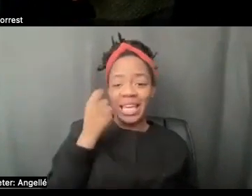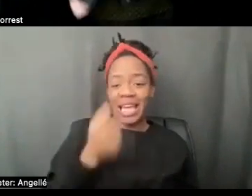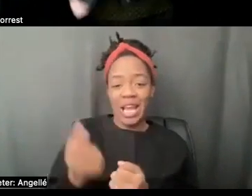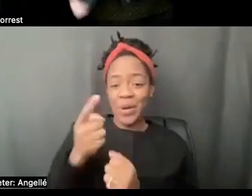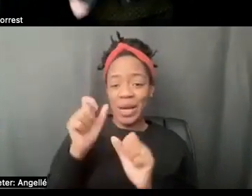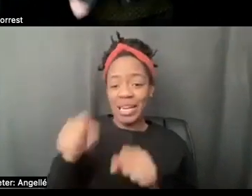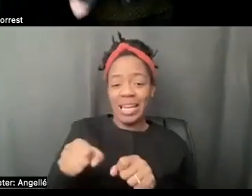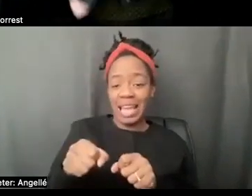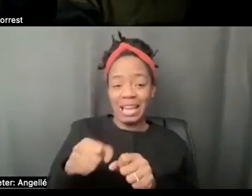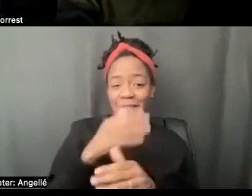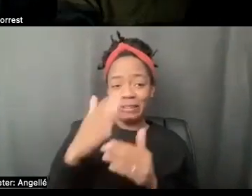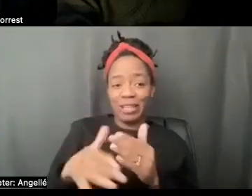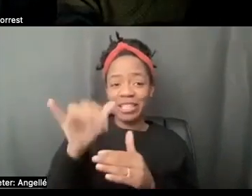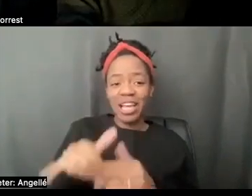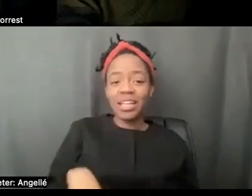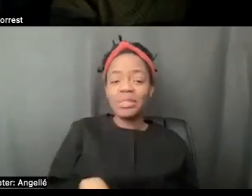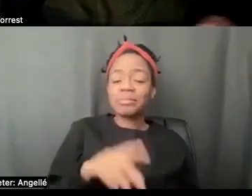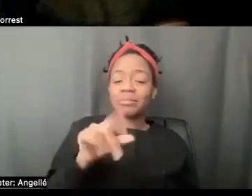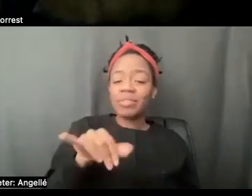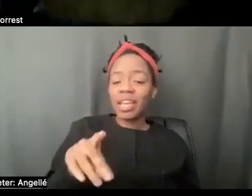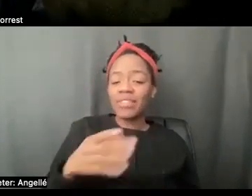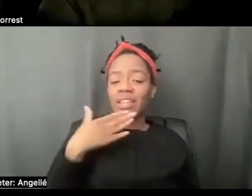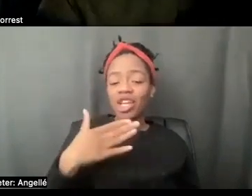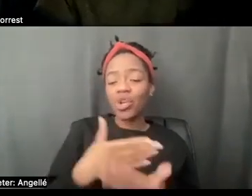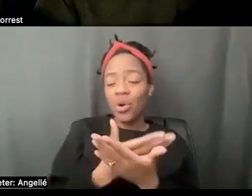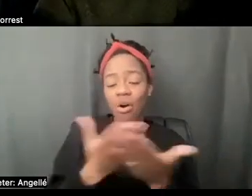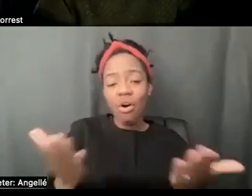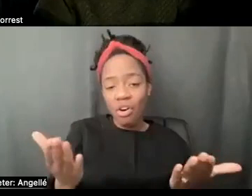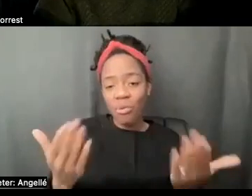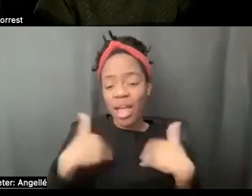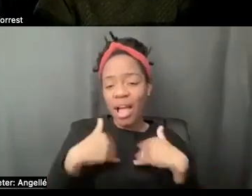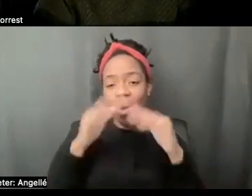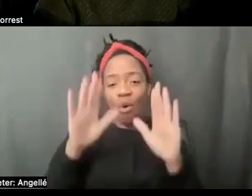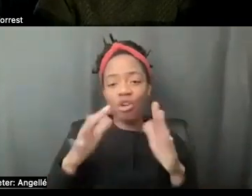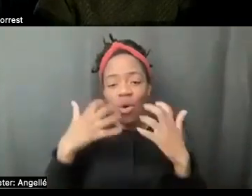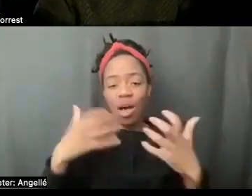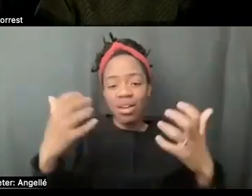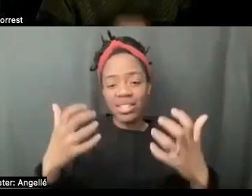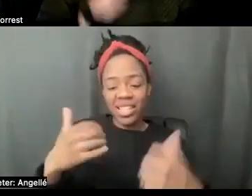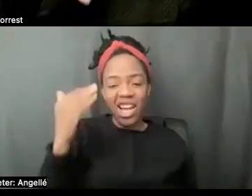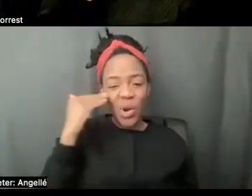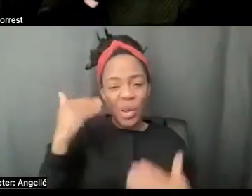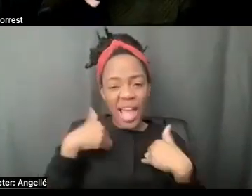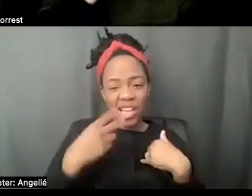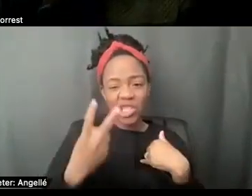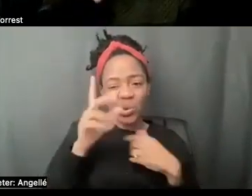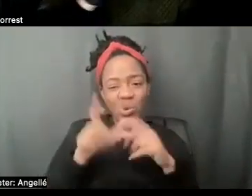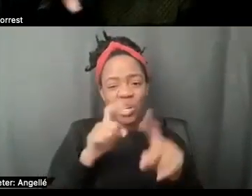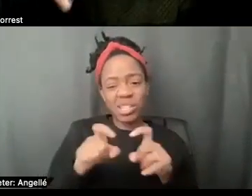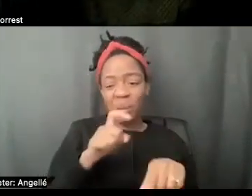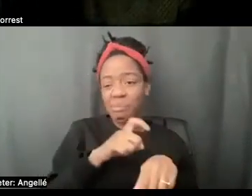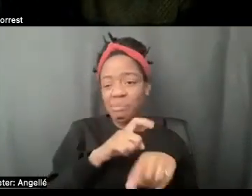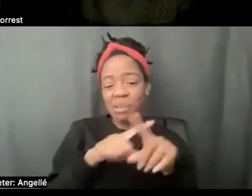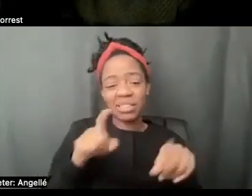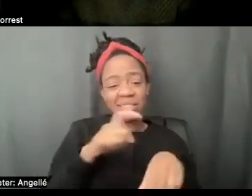I just want to I want to thank you all for being here. We had a wonderful audience here, too. I know we had two questions here, but we're running